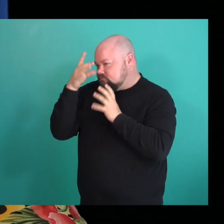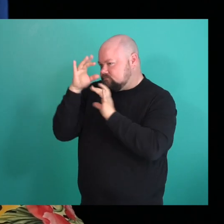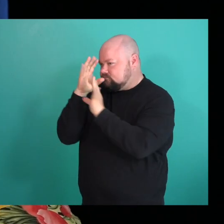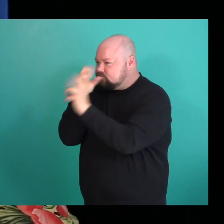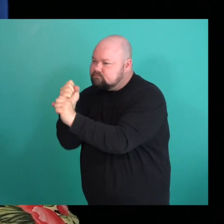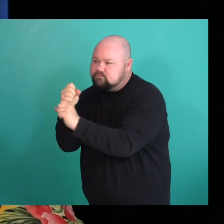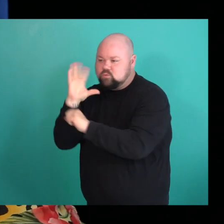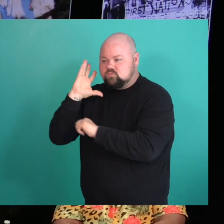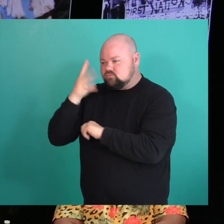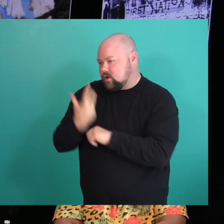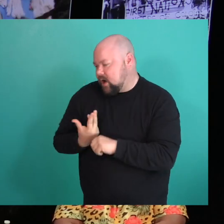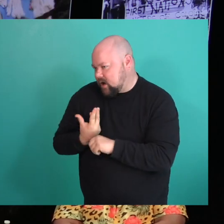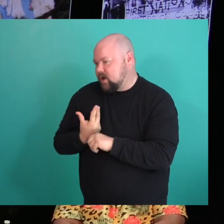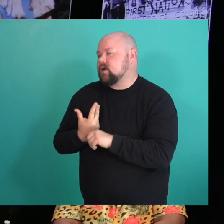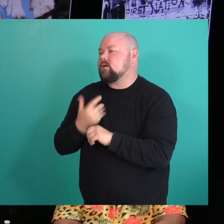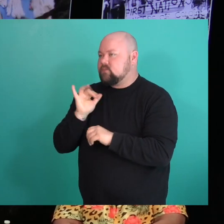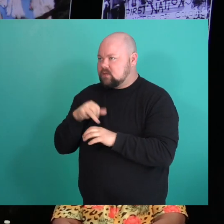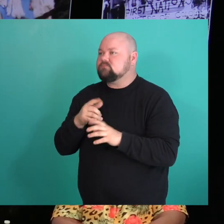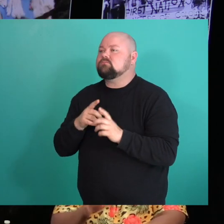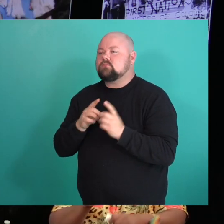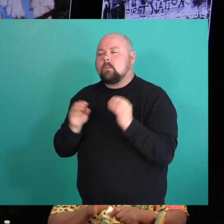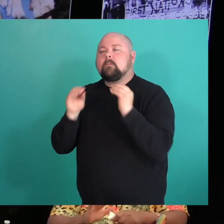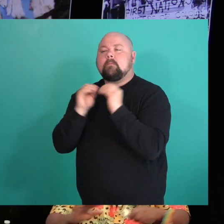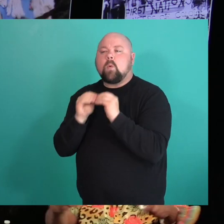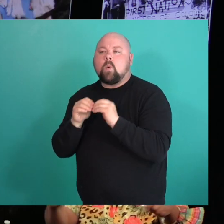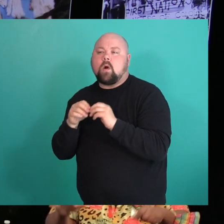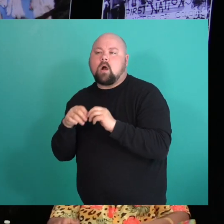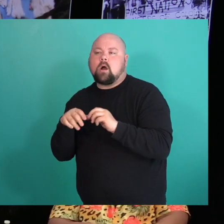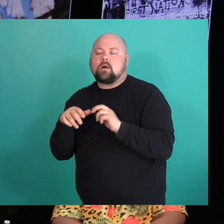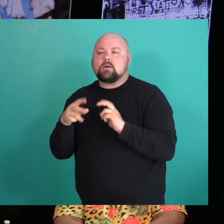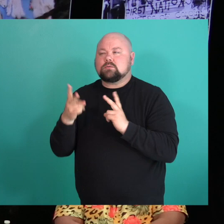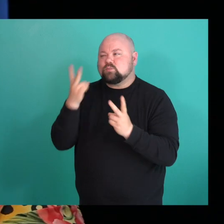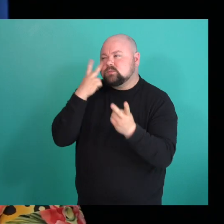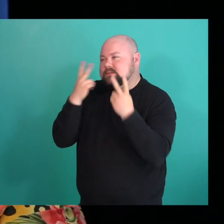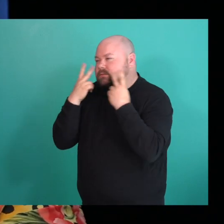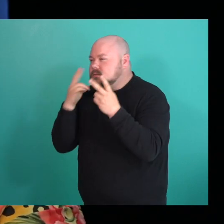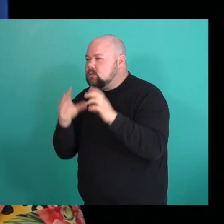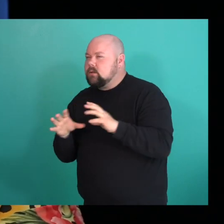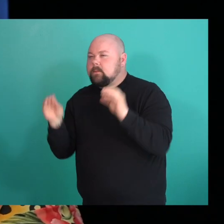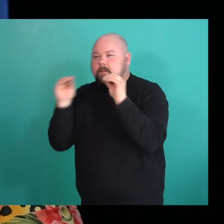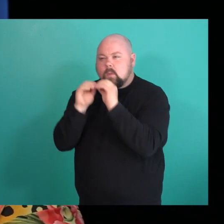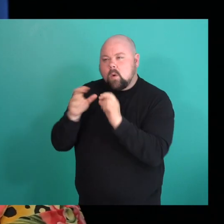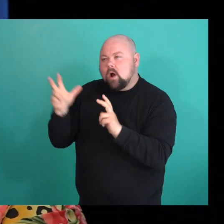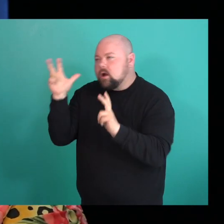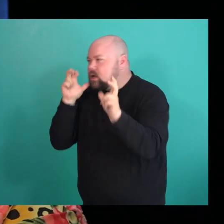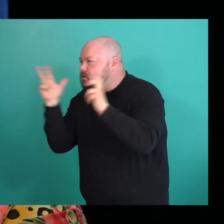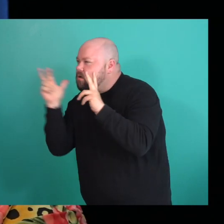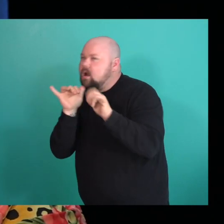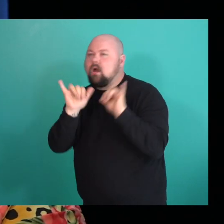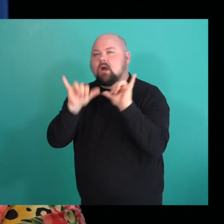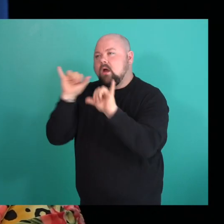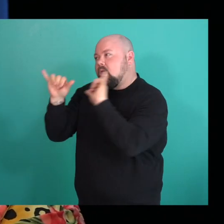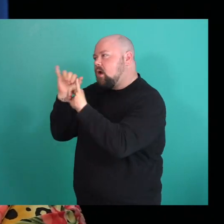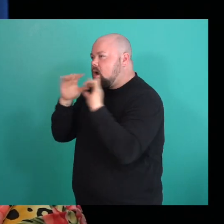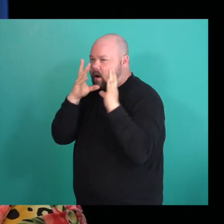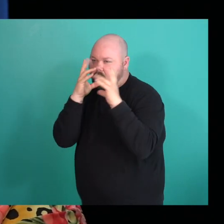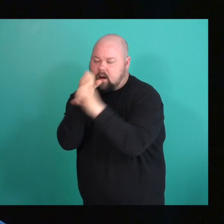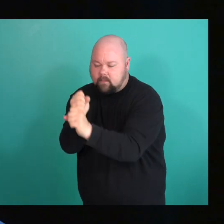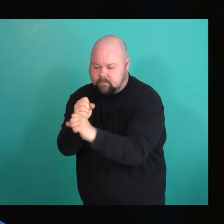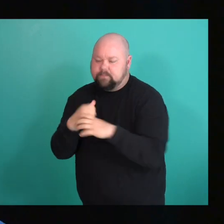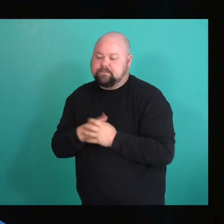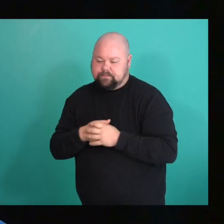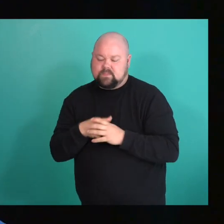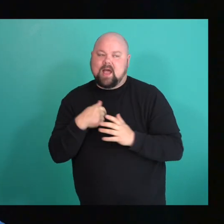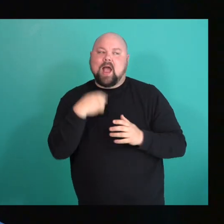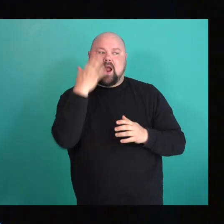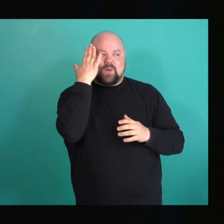the word of mouth piece sort of comes into it and you gravitate towards the things that you're interested in. I know we